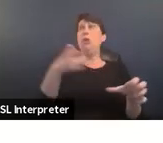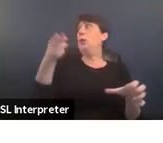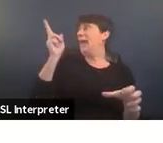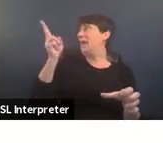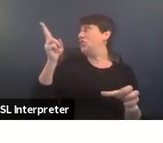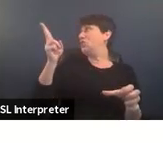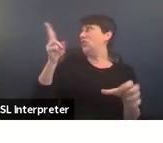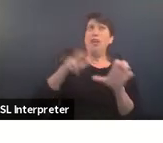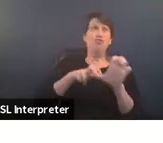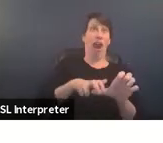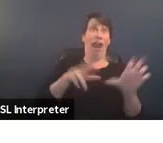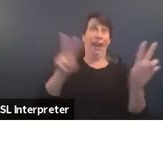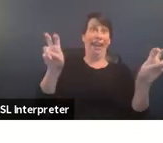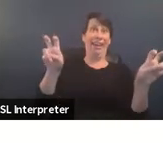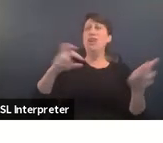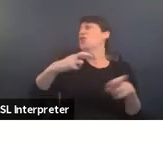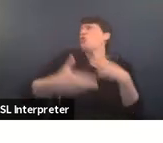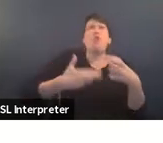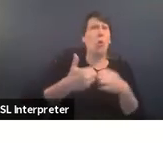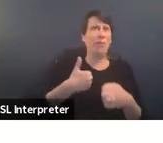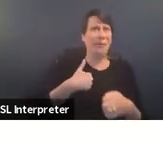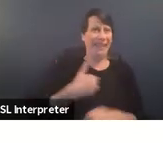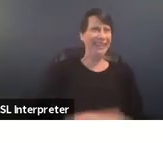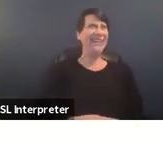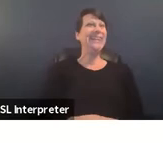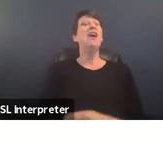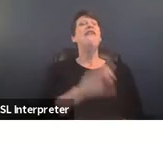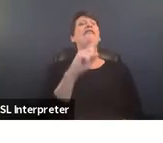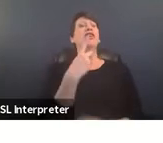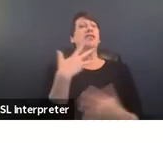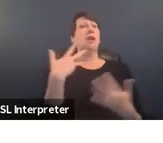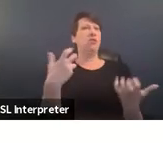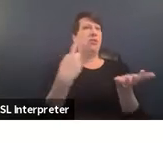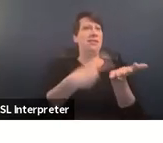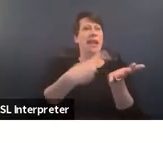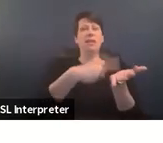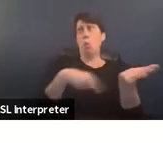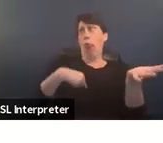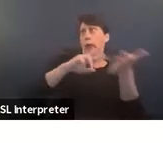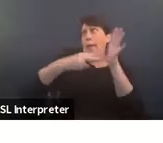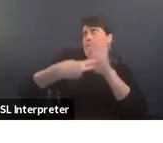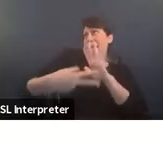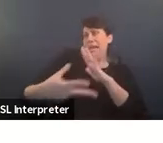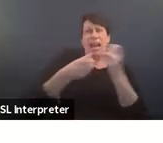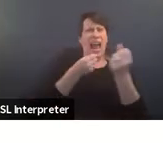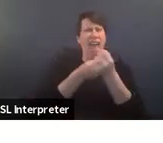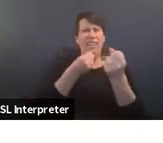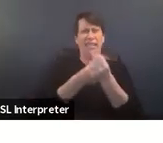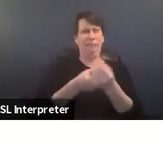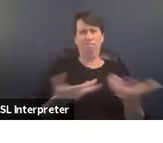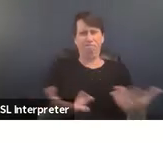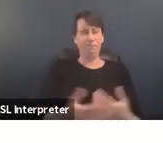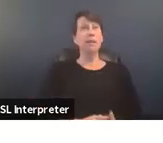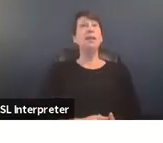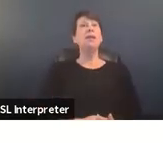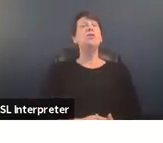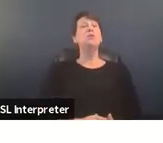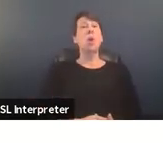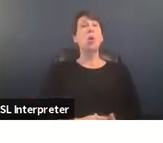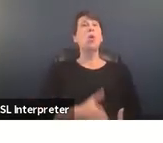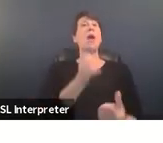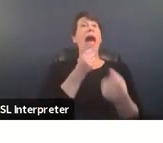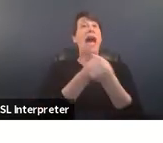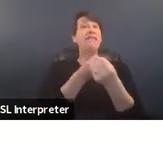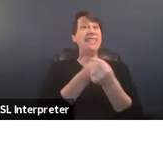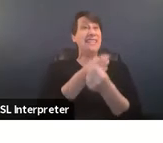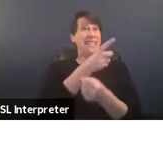um so roll with me um but first i want to talk about what i mean by advocacy so advocacy